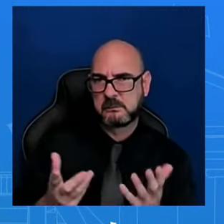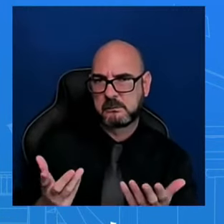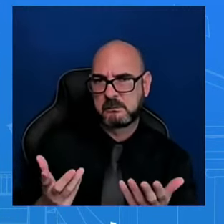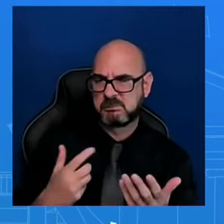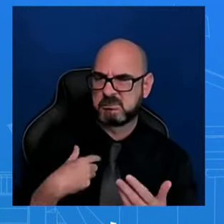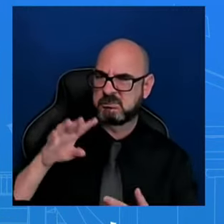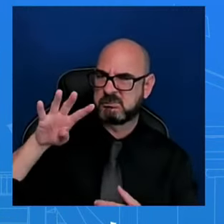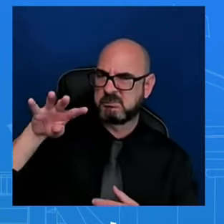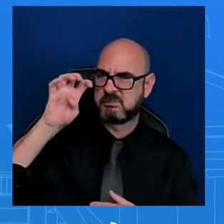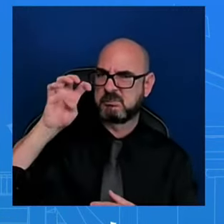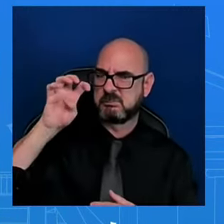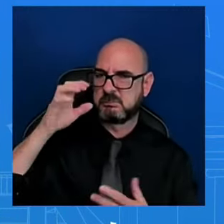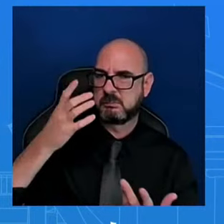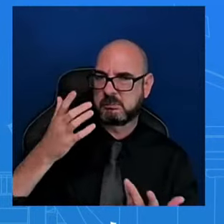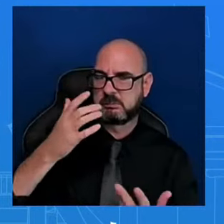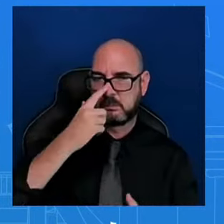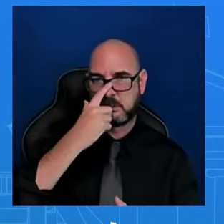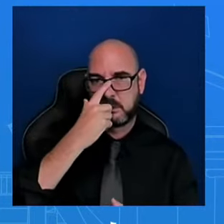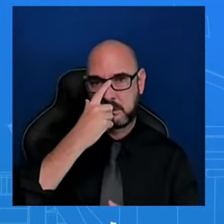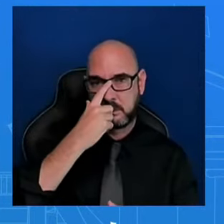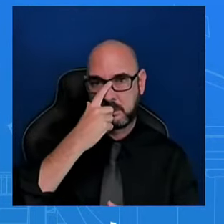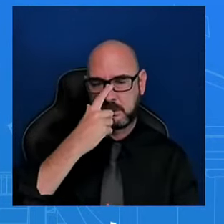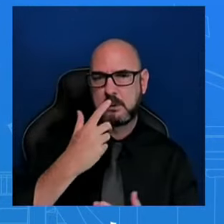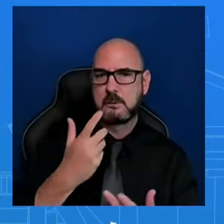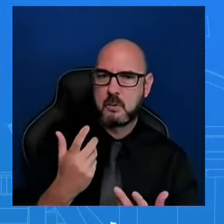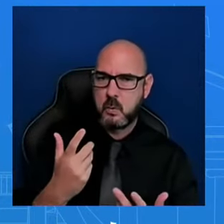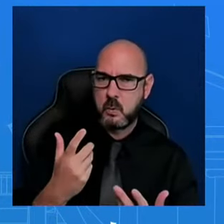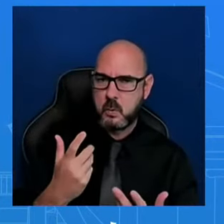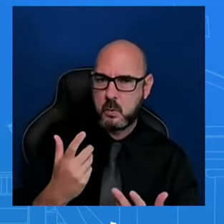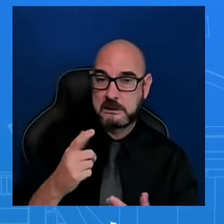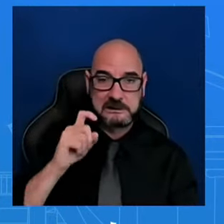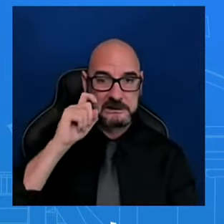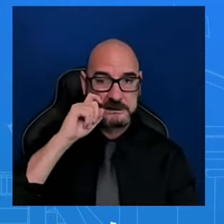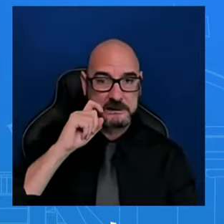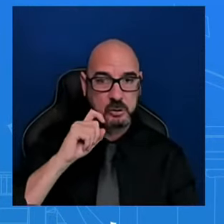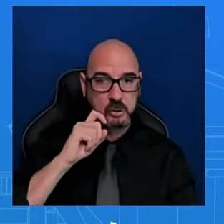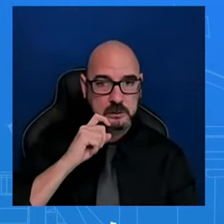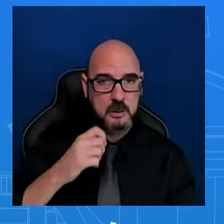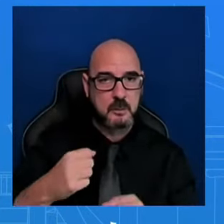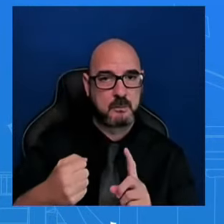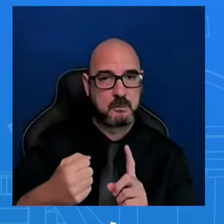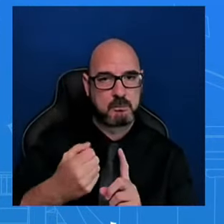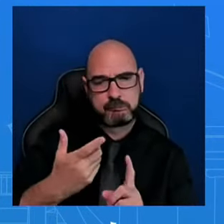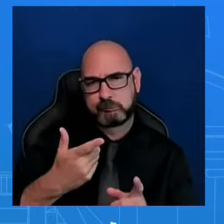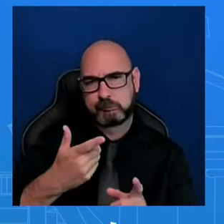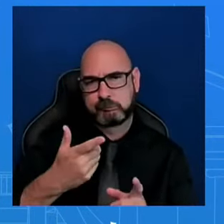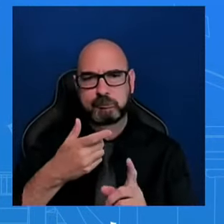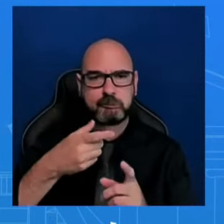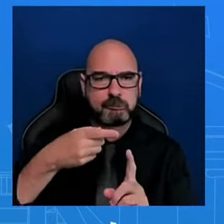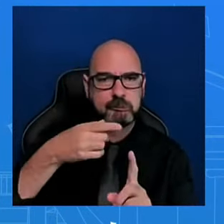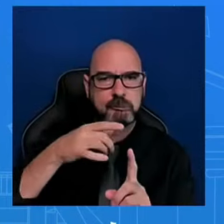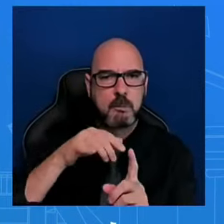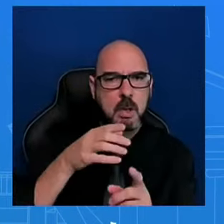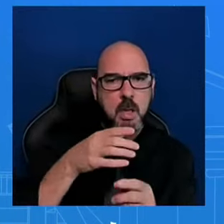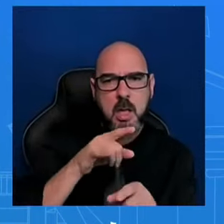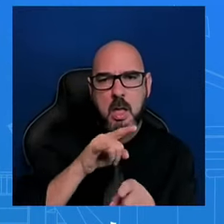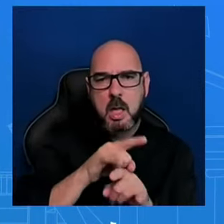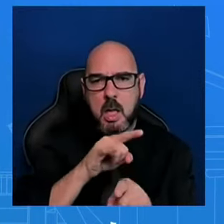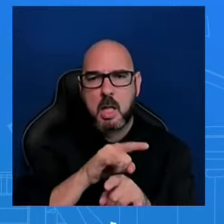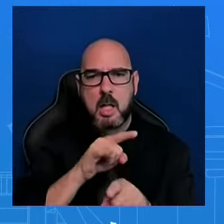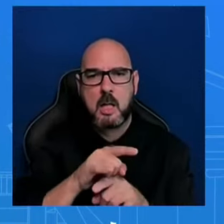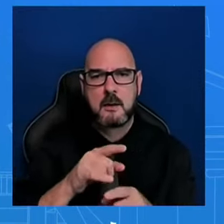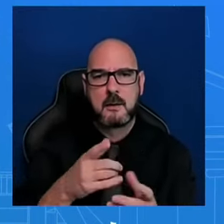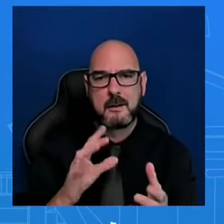sexual harassment and bullying reports. How can the White House potentially or possibly justify not investigating